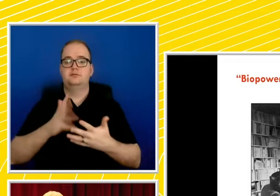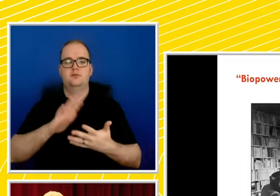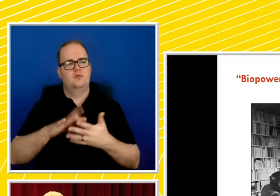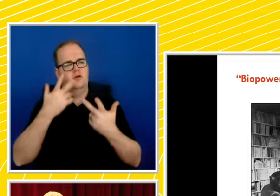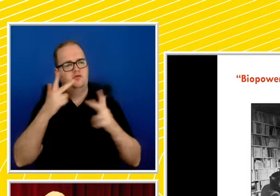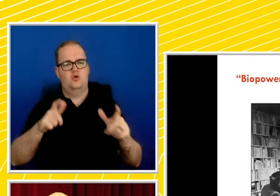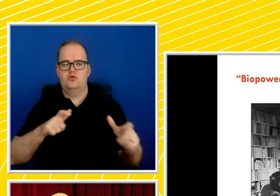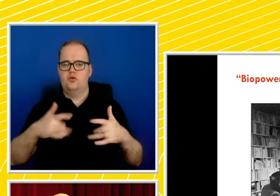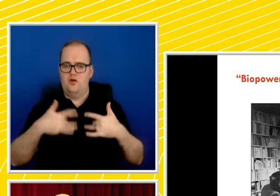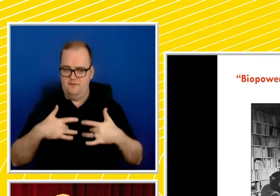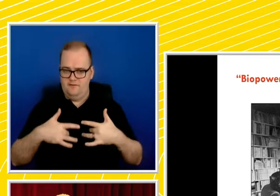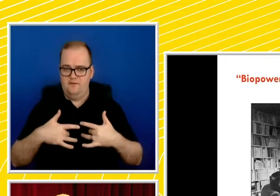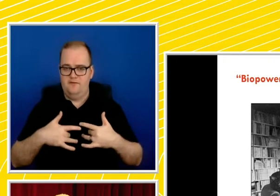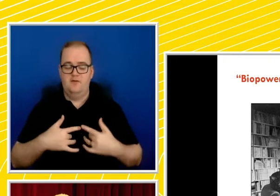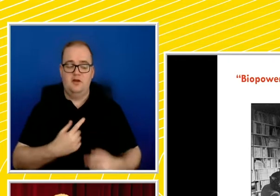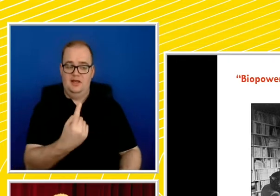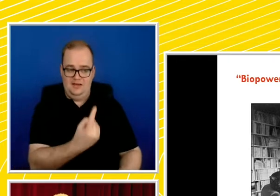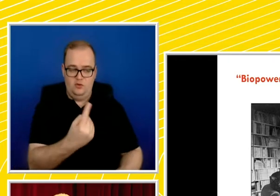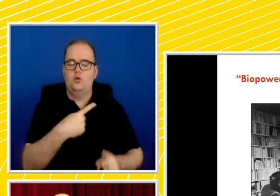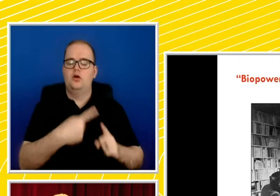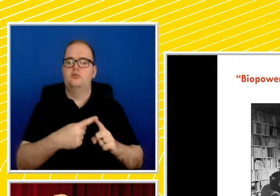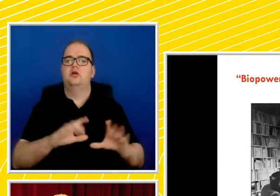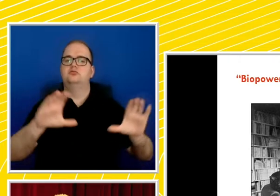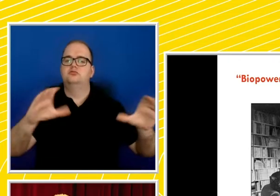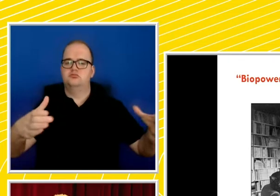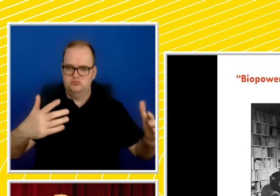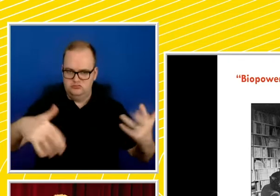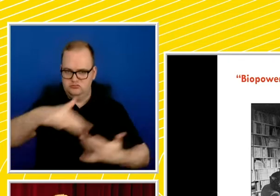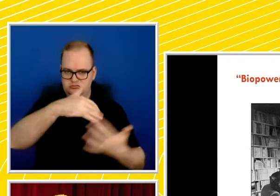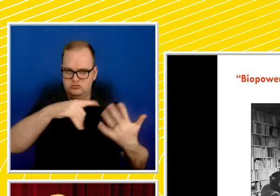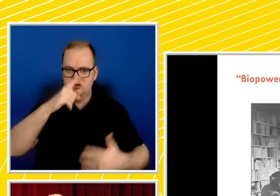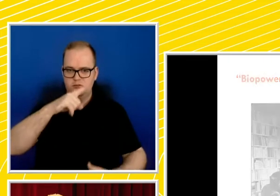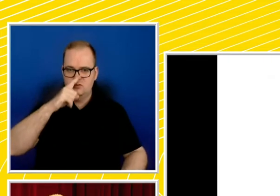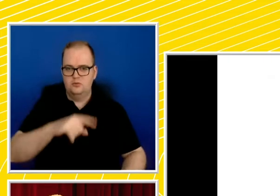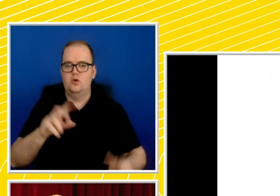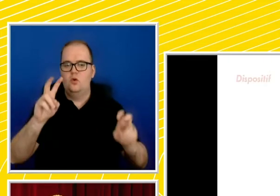individual and at the population in a term that he refers to as massification.